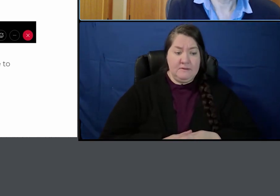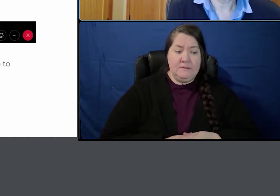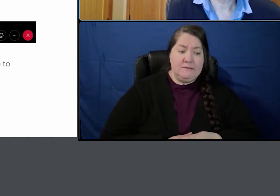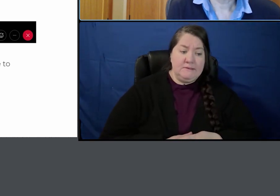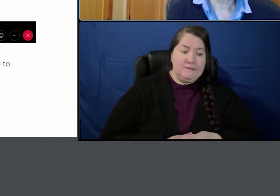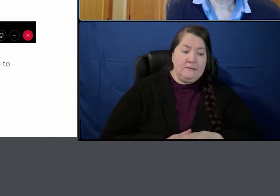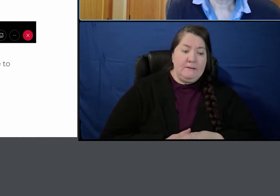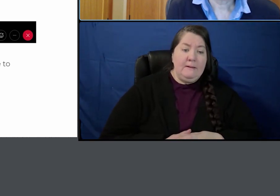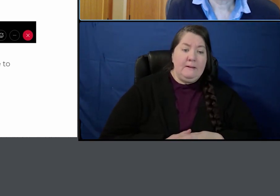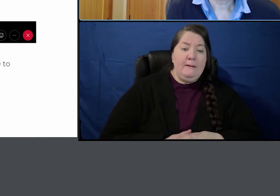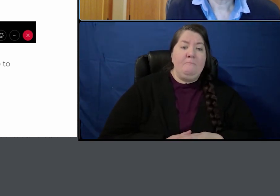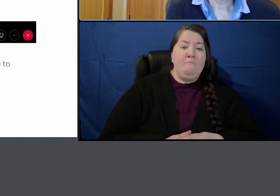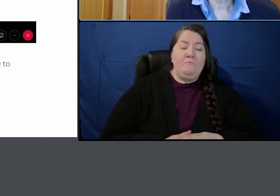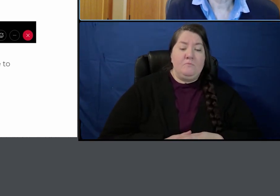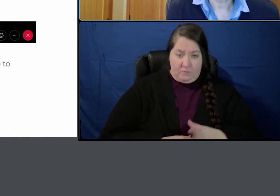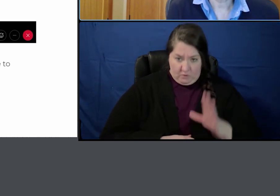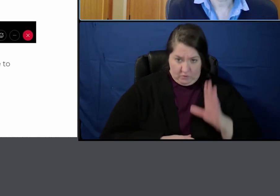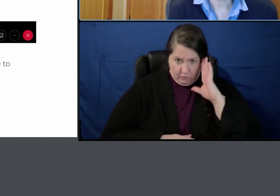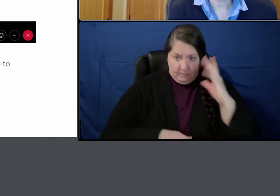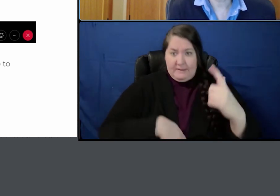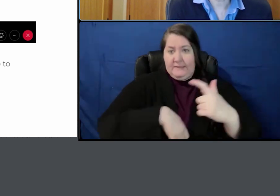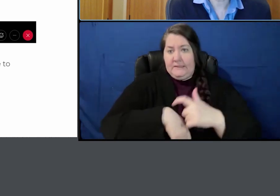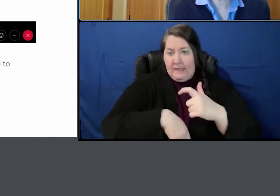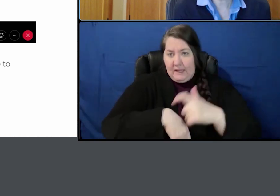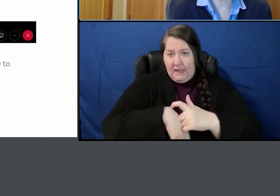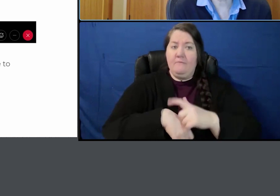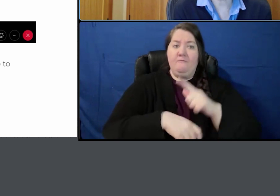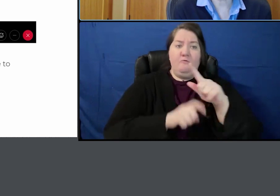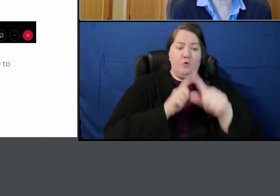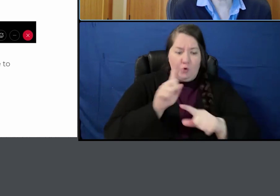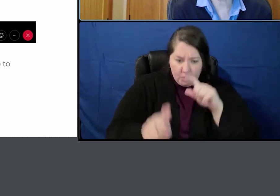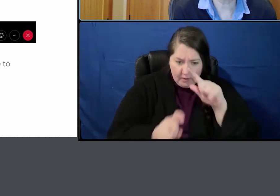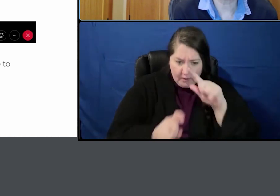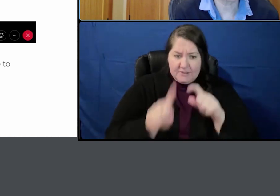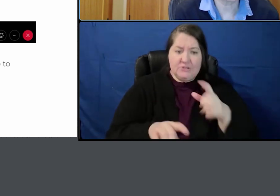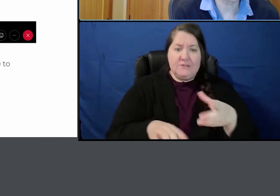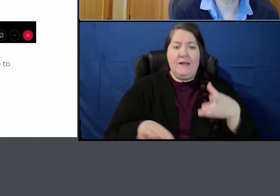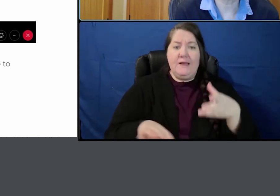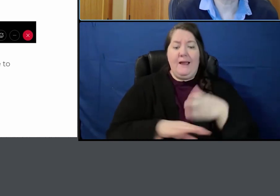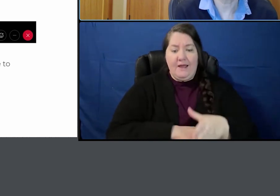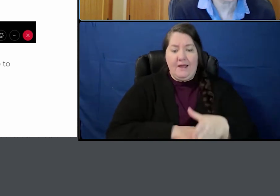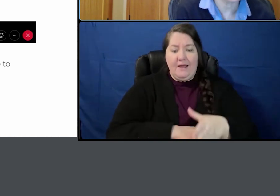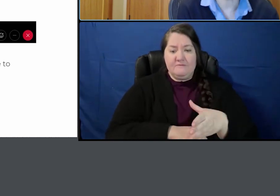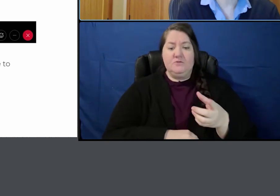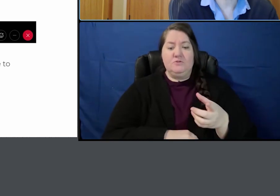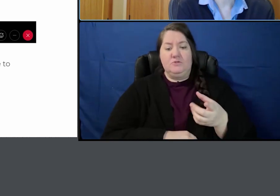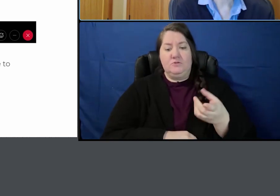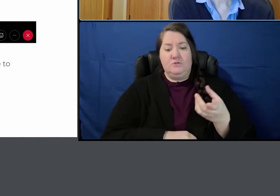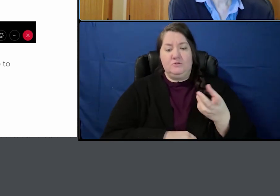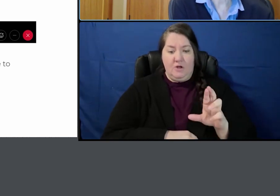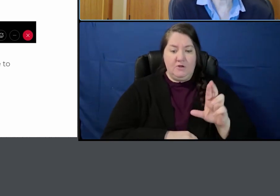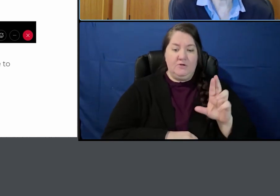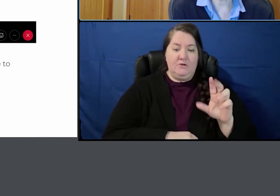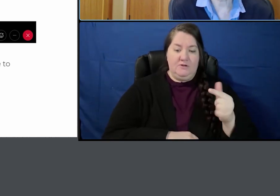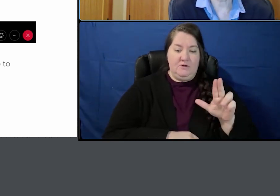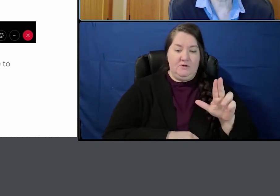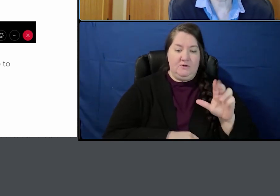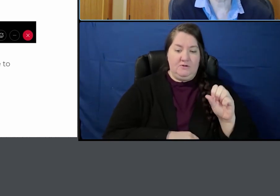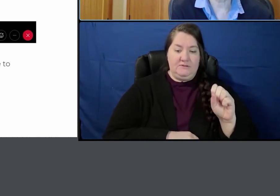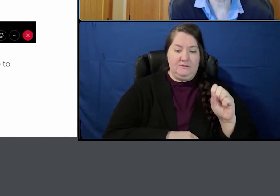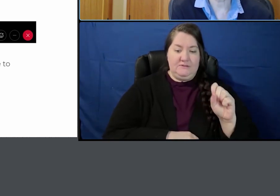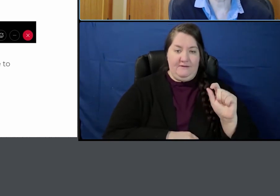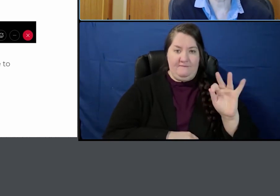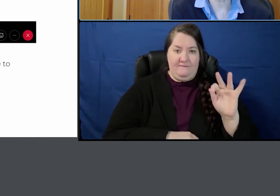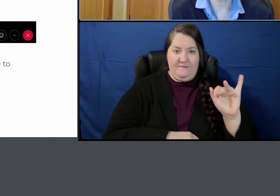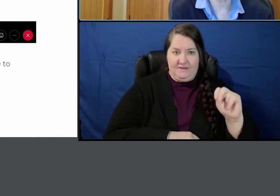There will be dedicated time for questions after Dr. Gustafson's Gustafson's talk. It will